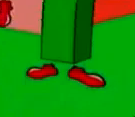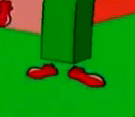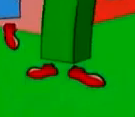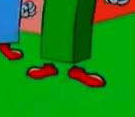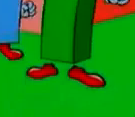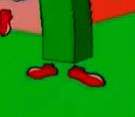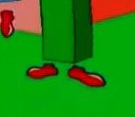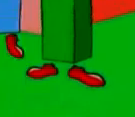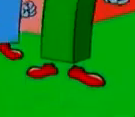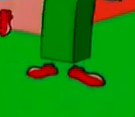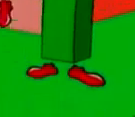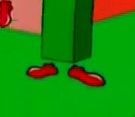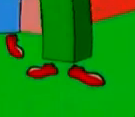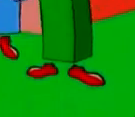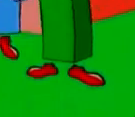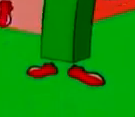yes, yes,